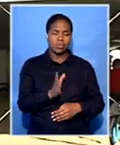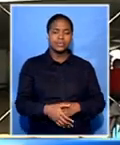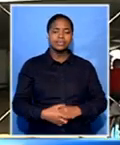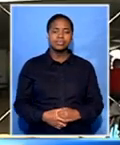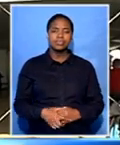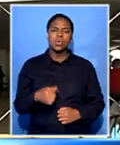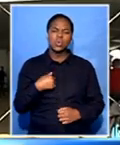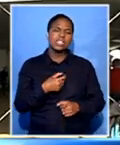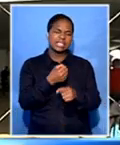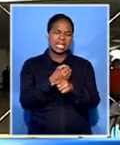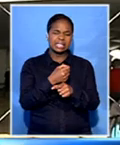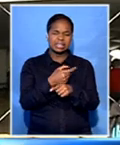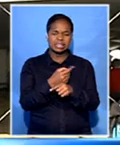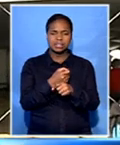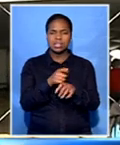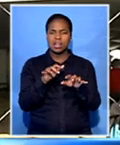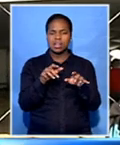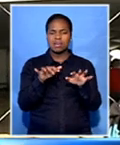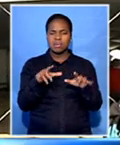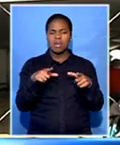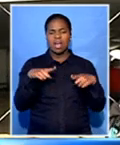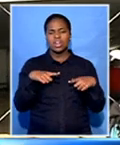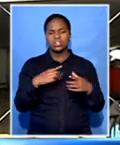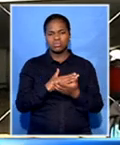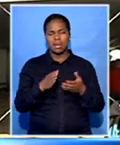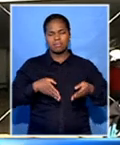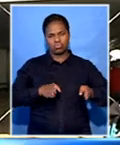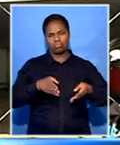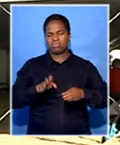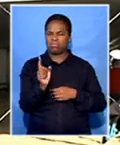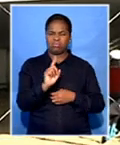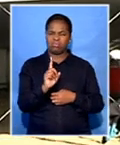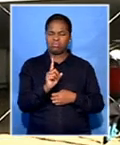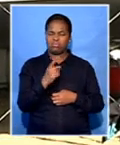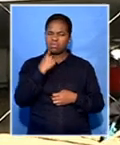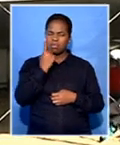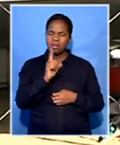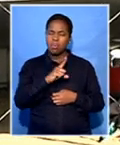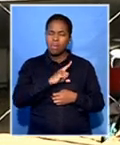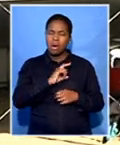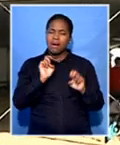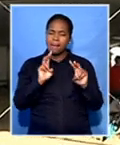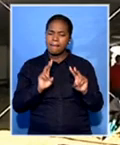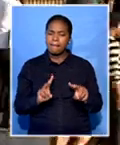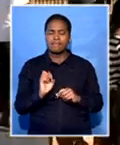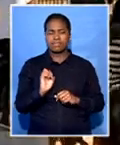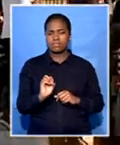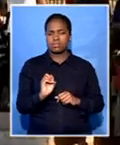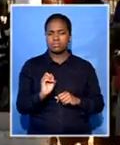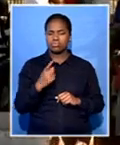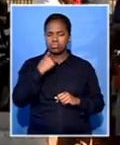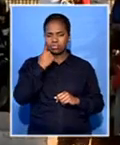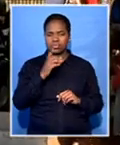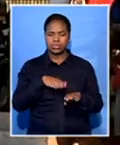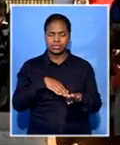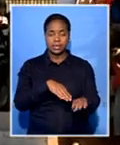negotiated with the taxi industry to vacate certain streets tomorrow to ensure that there is a smooth flow of traffic. But